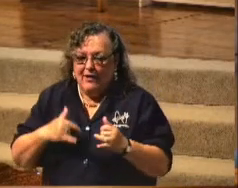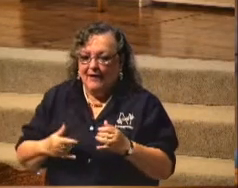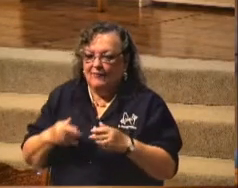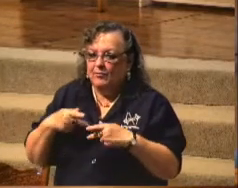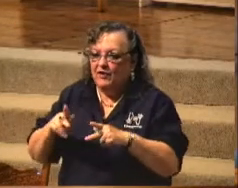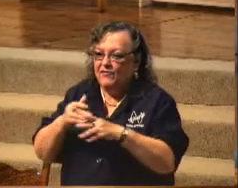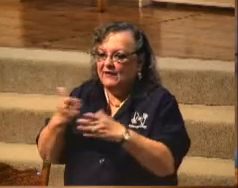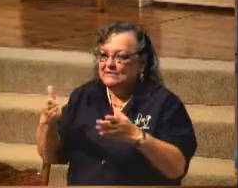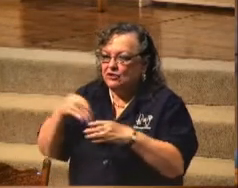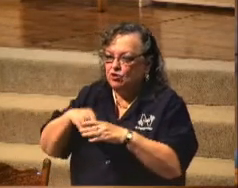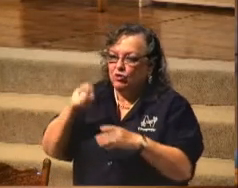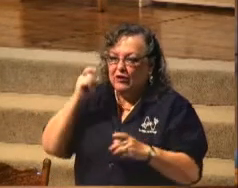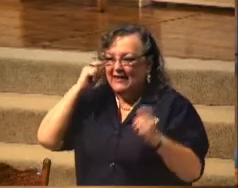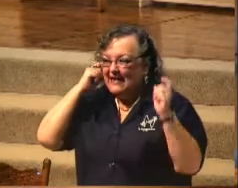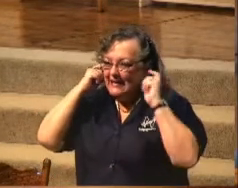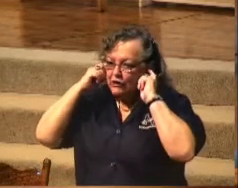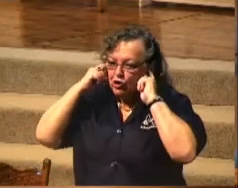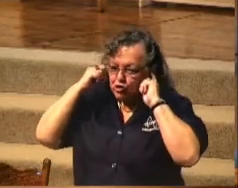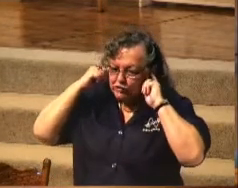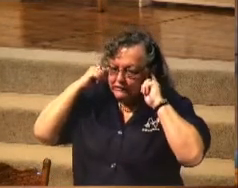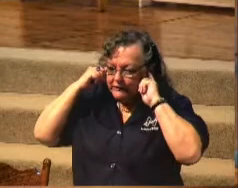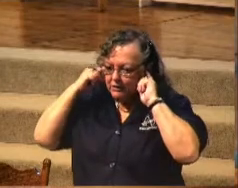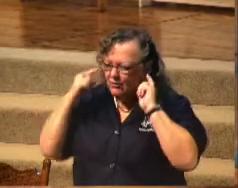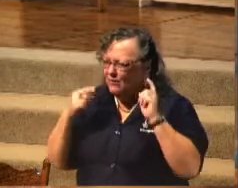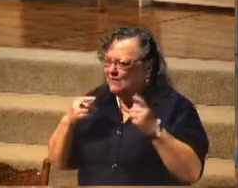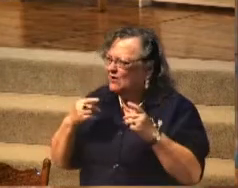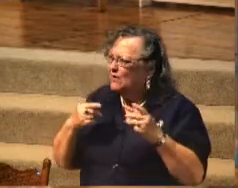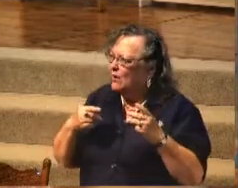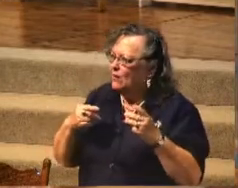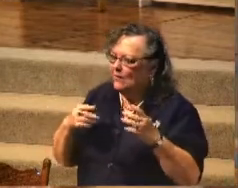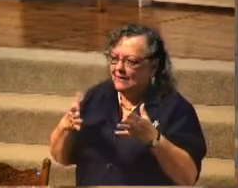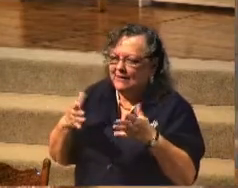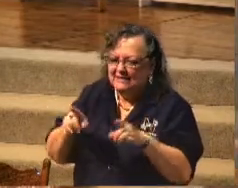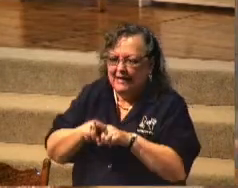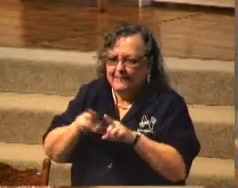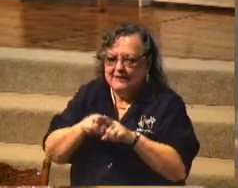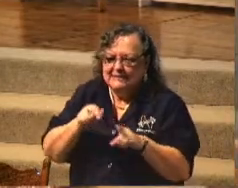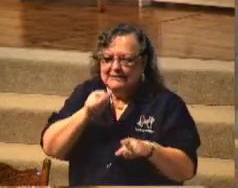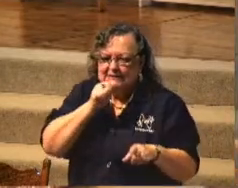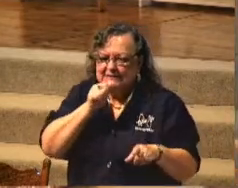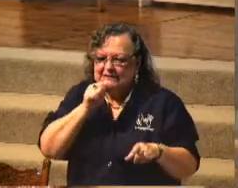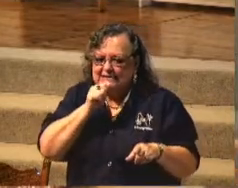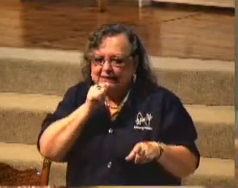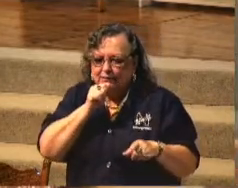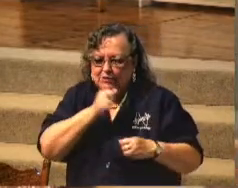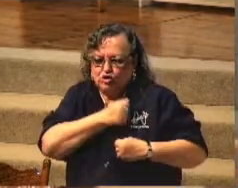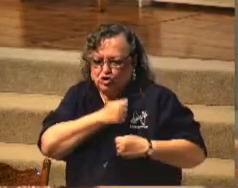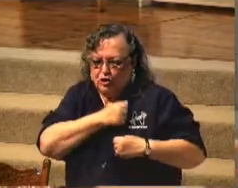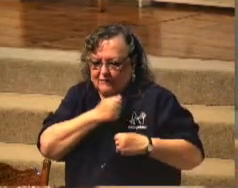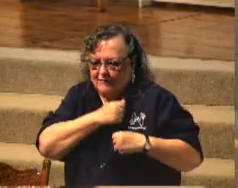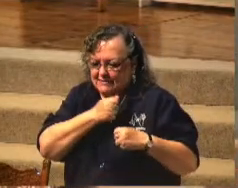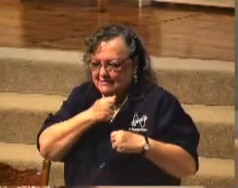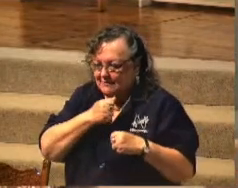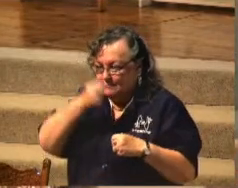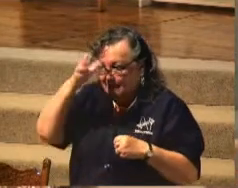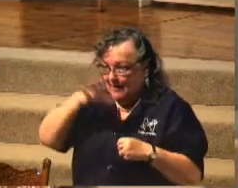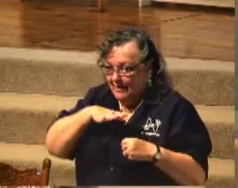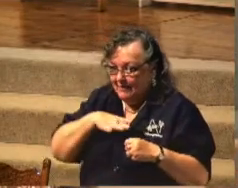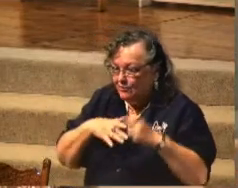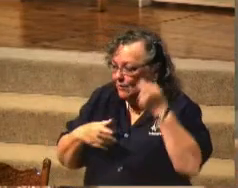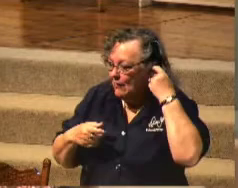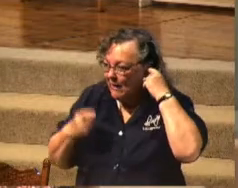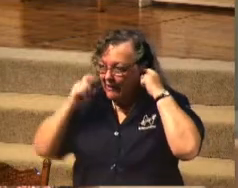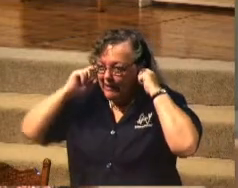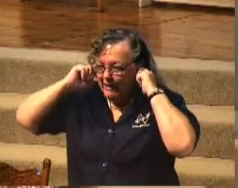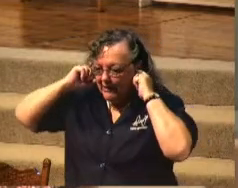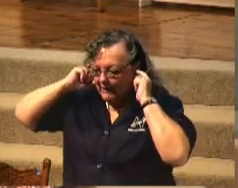ears, like high-tech, what are they, Secret Service guys, you know, like presidential candidates. You know, you've got stuff stuffed in your